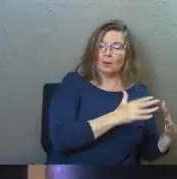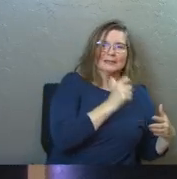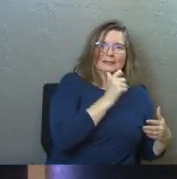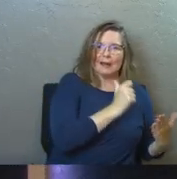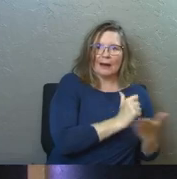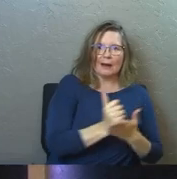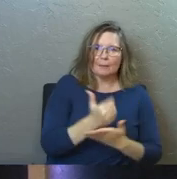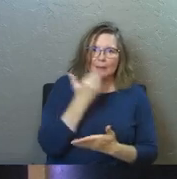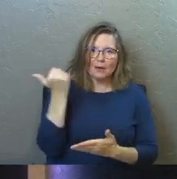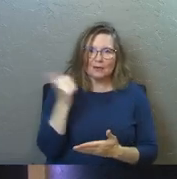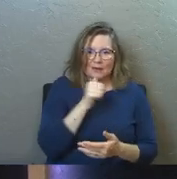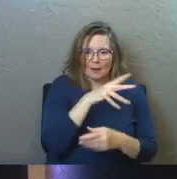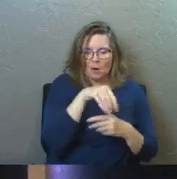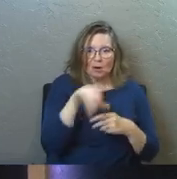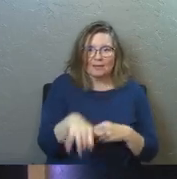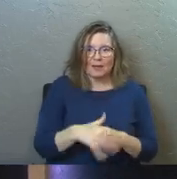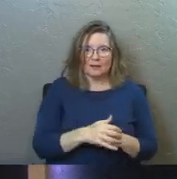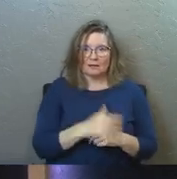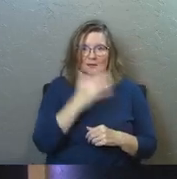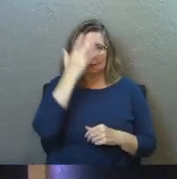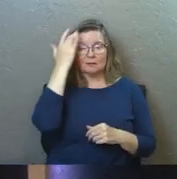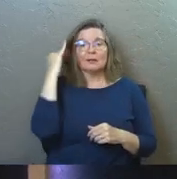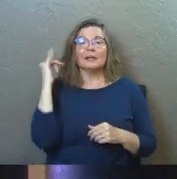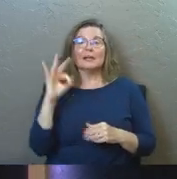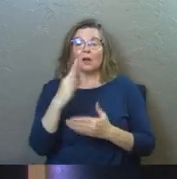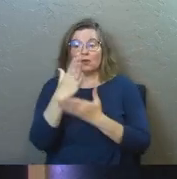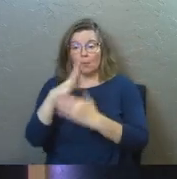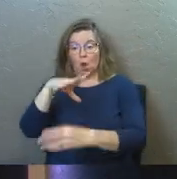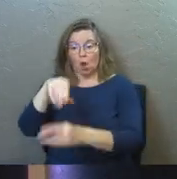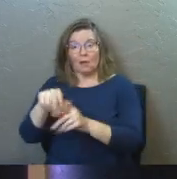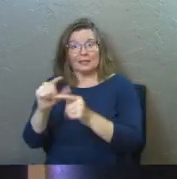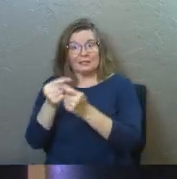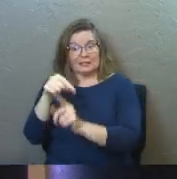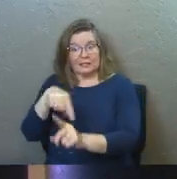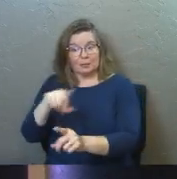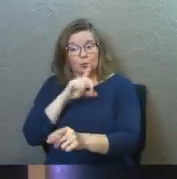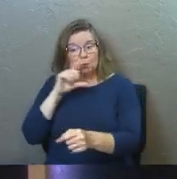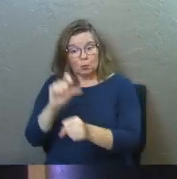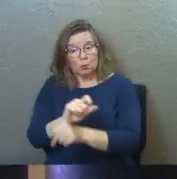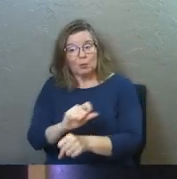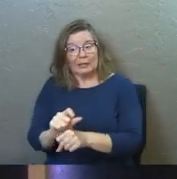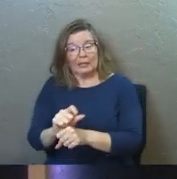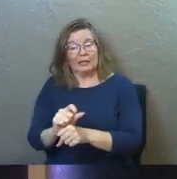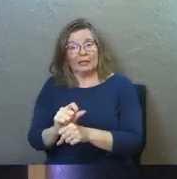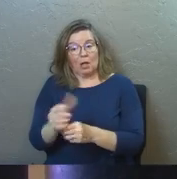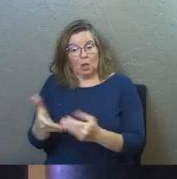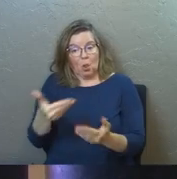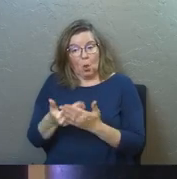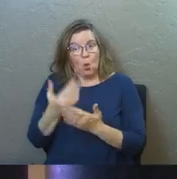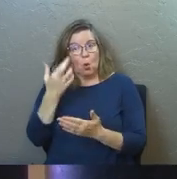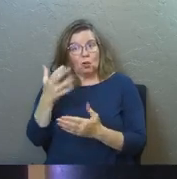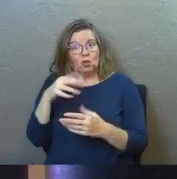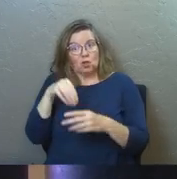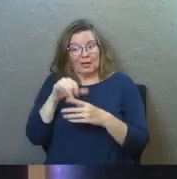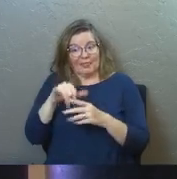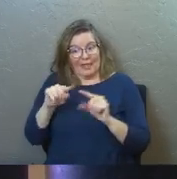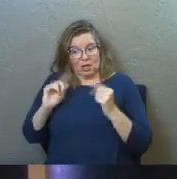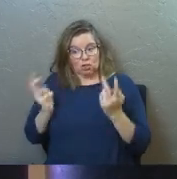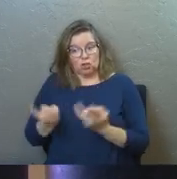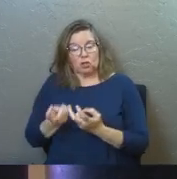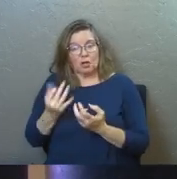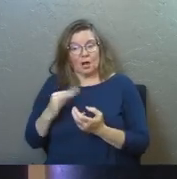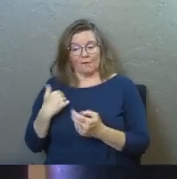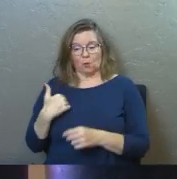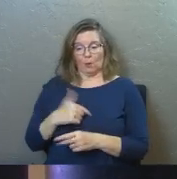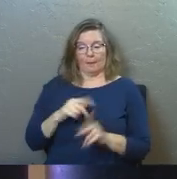they're not part of that, now if you're part of it, and you're really, like you're really close, right, like you're in that circle